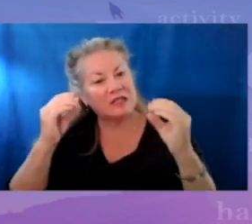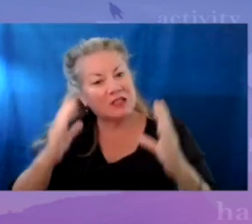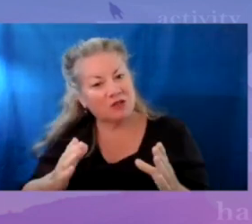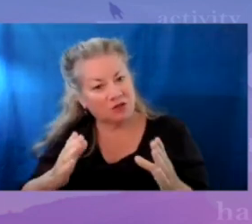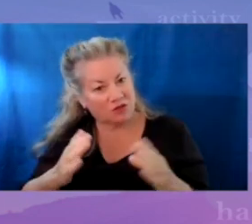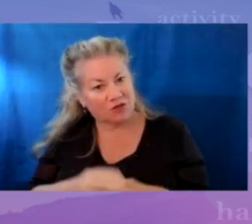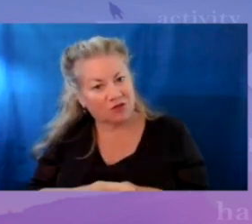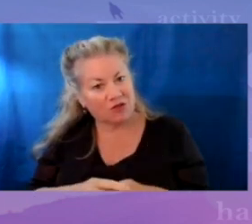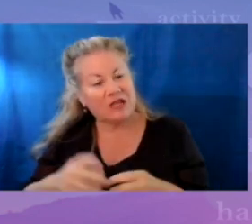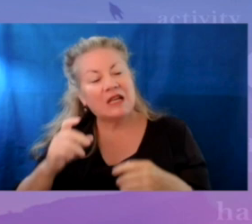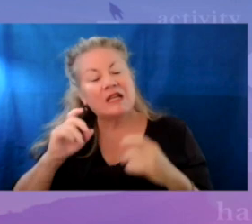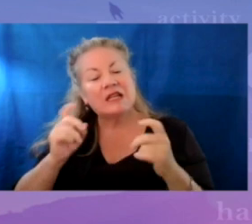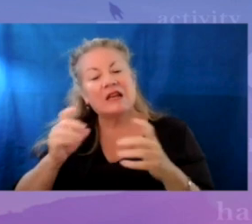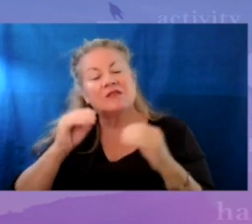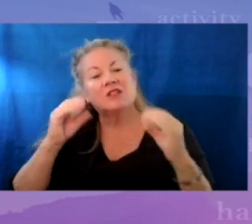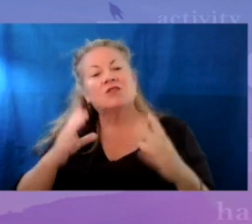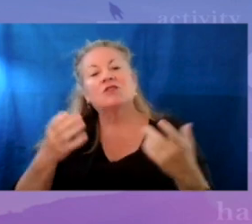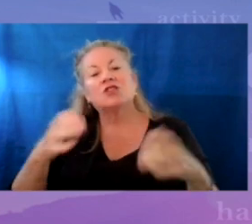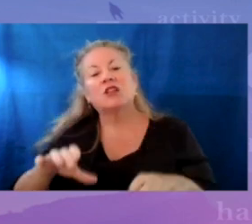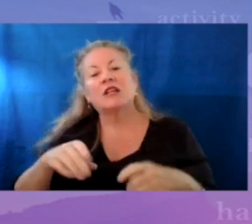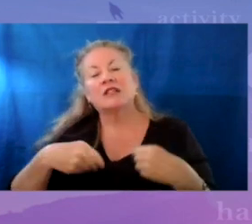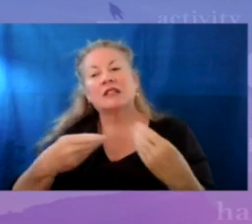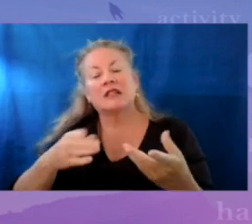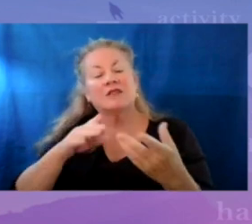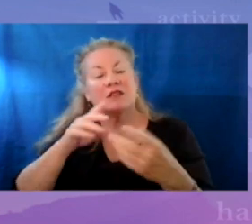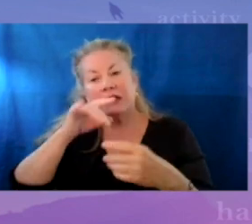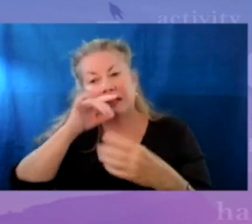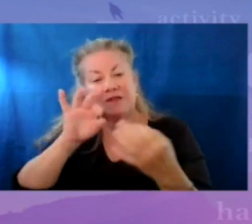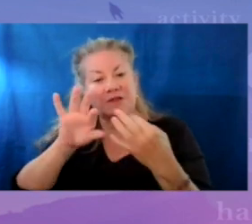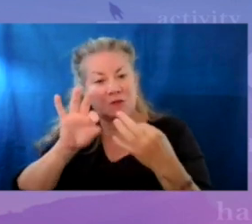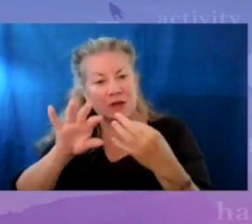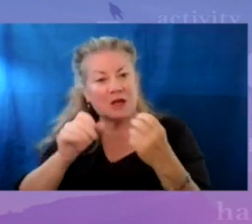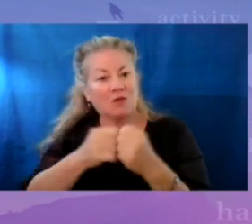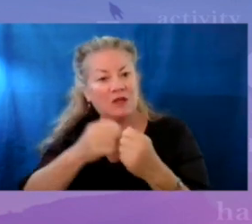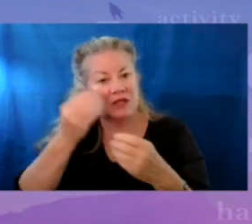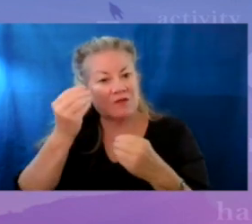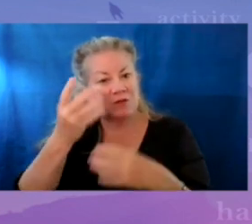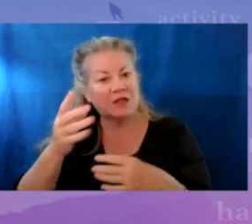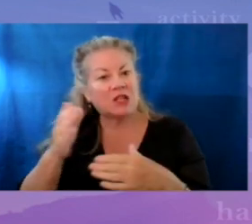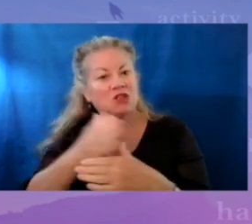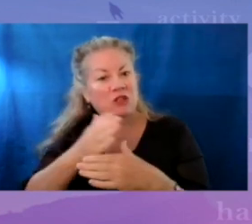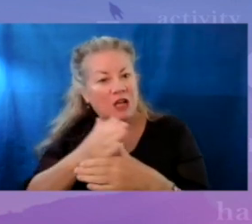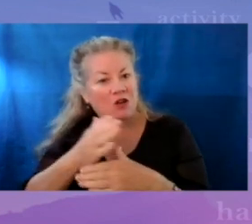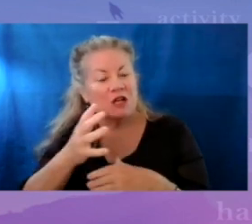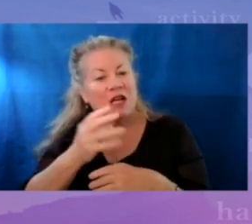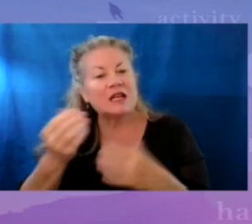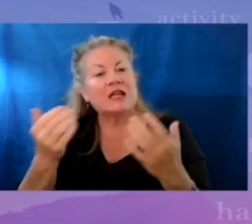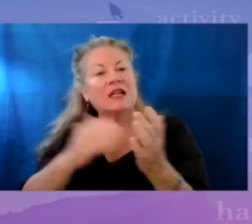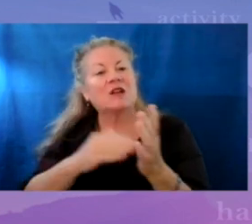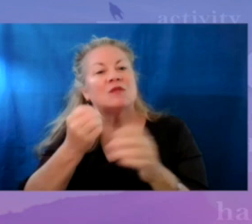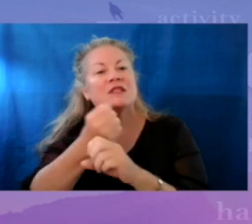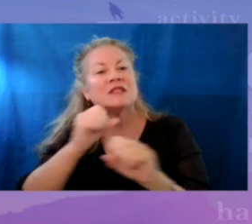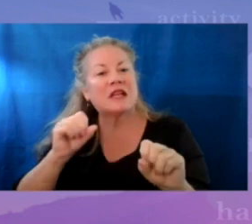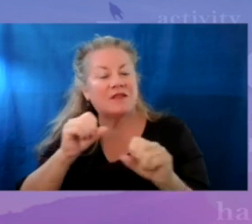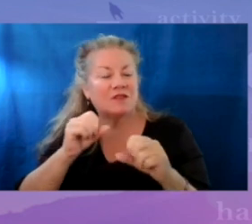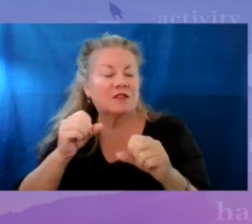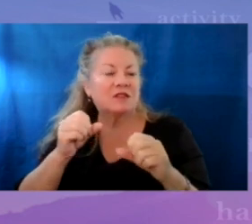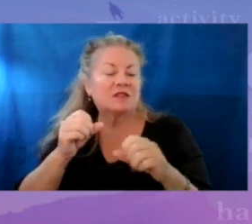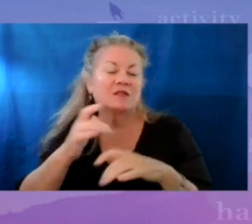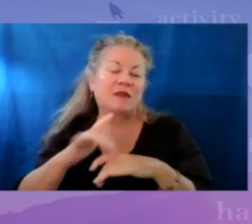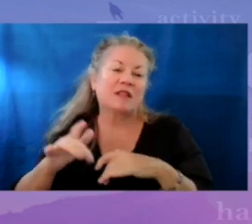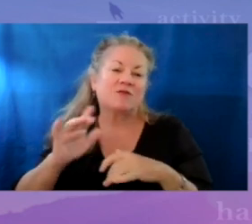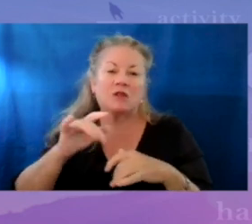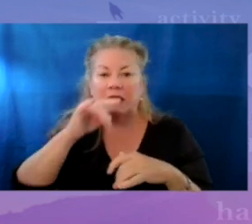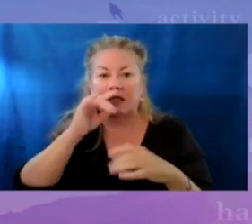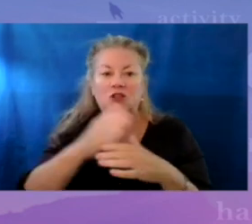It gave the teachers a chance to give kids feedback with the information that they shared. But again, it was a safe space for our kids